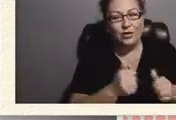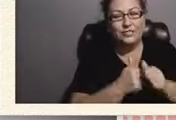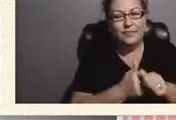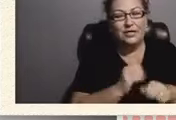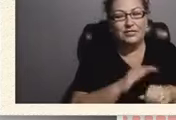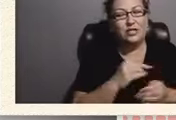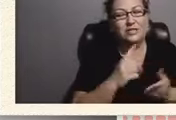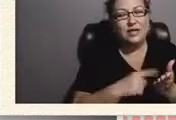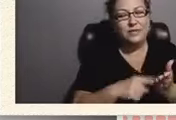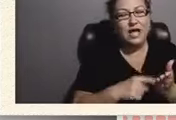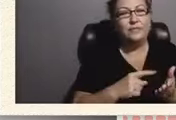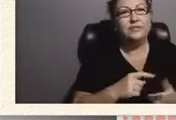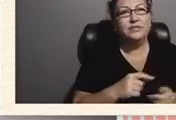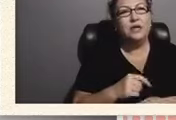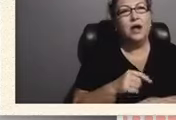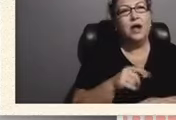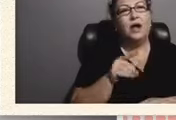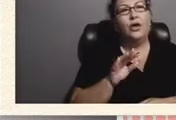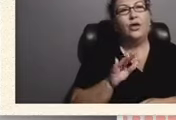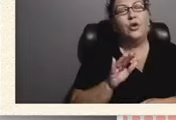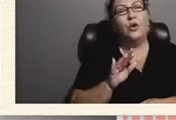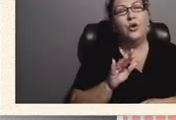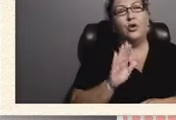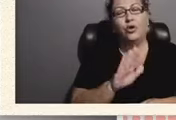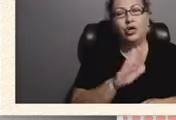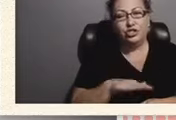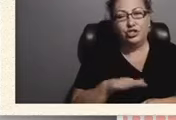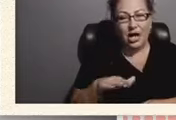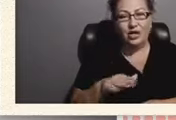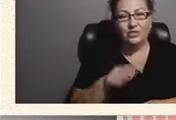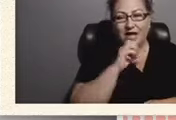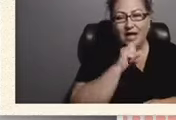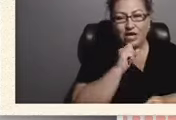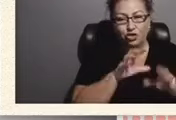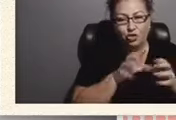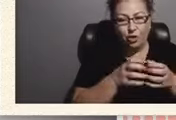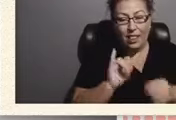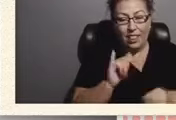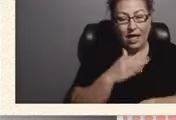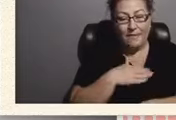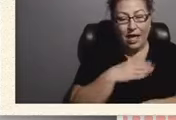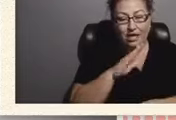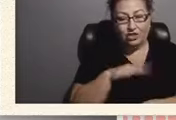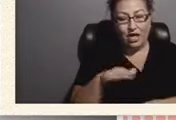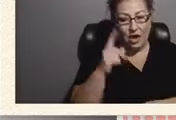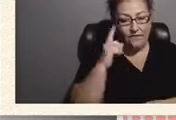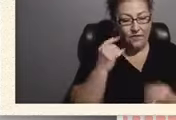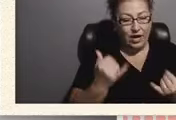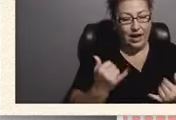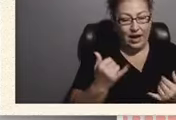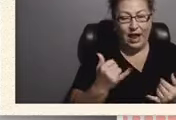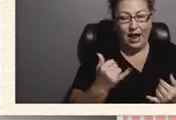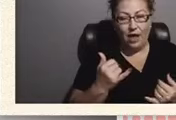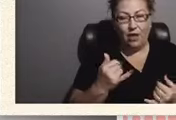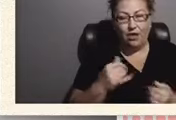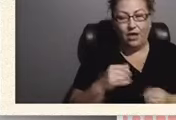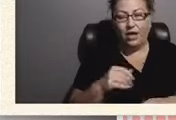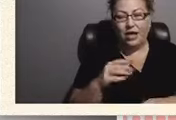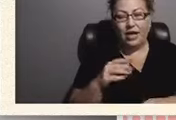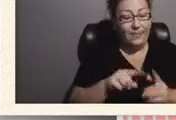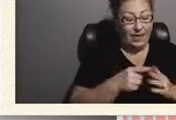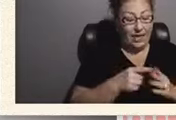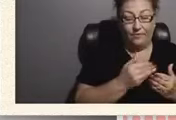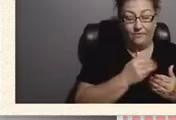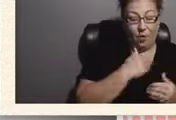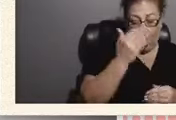your, um, your child's age group. Like my child, for instance, is born in April. In the beginning, before I knew how this would